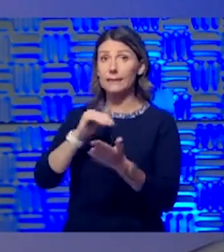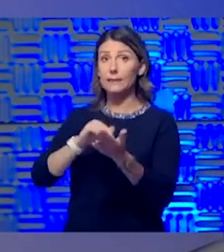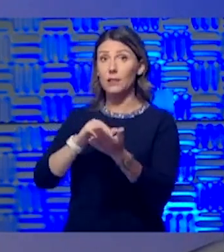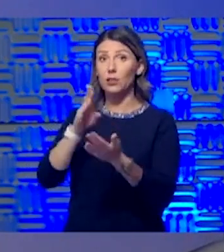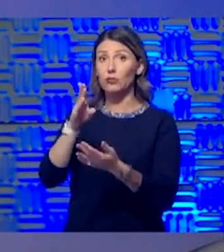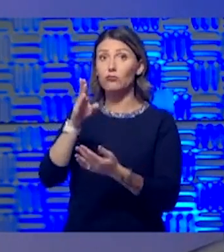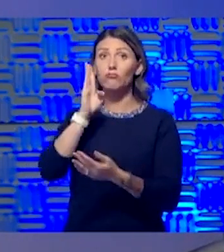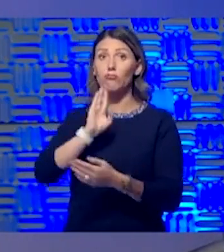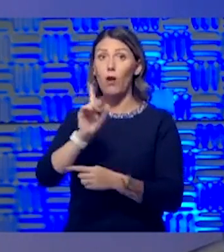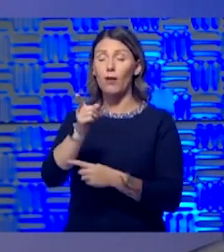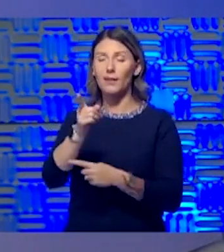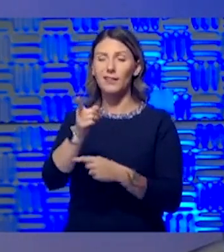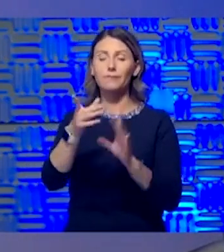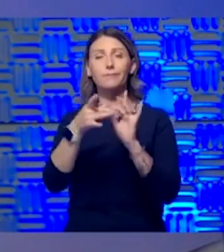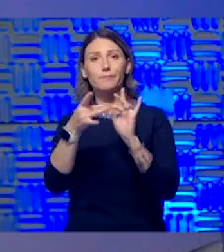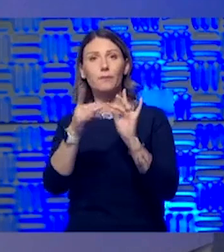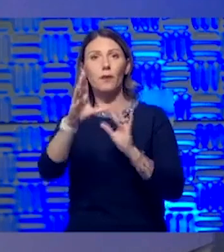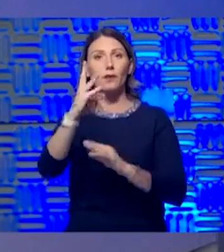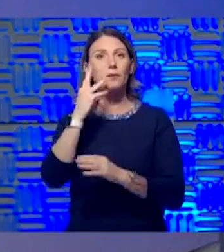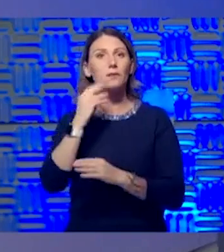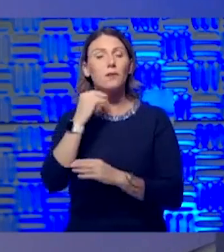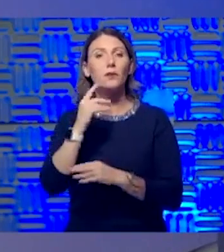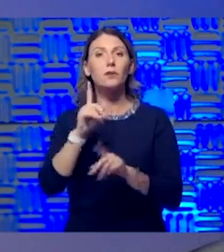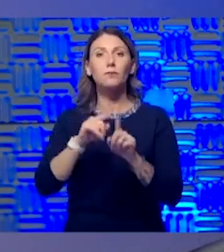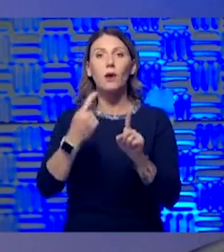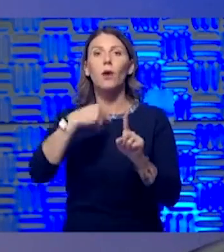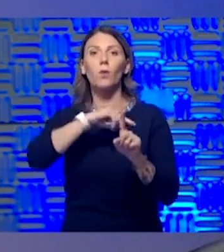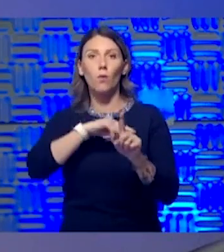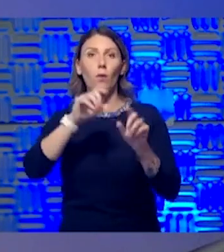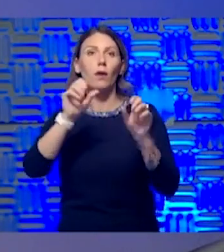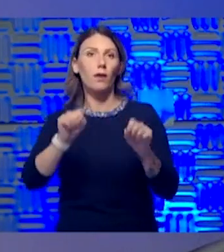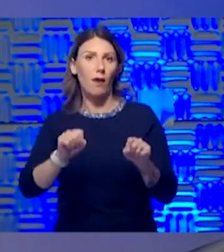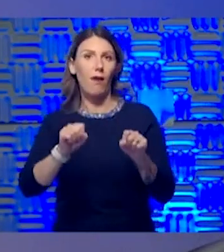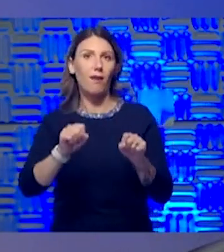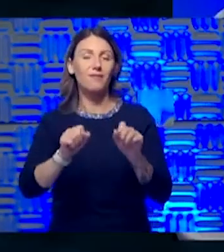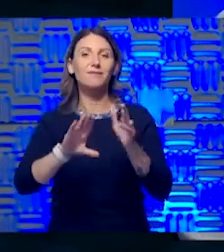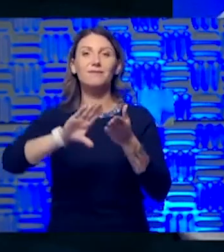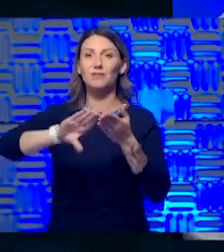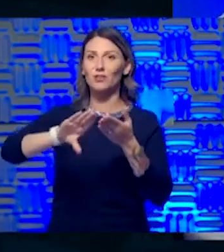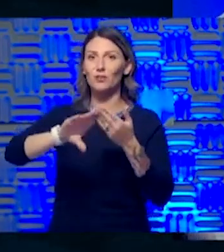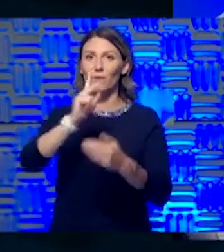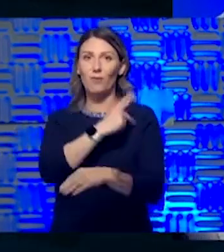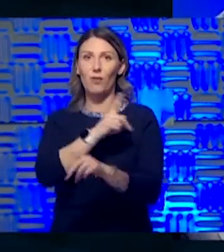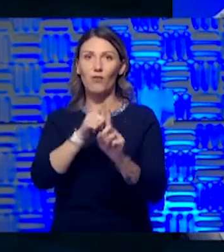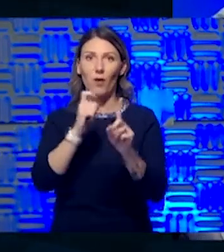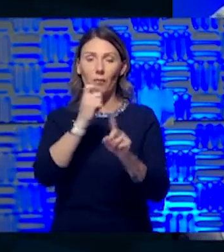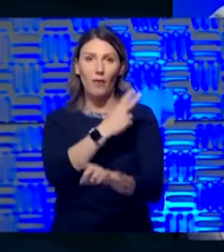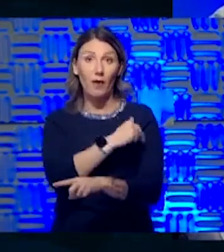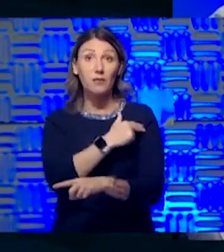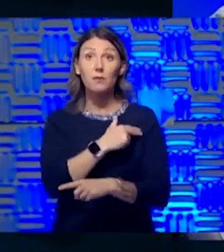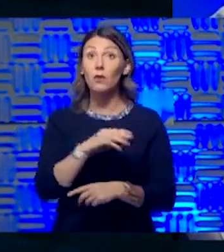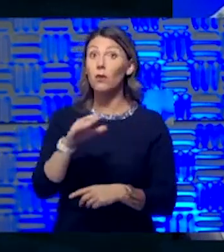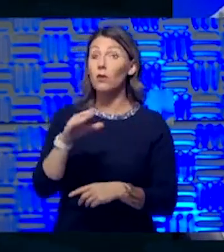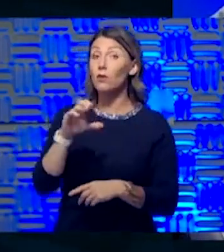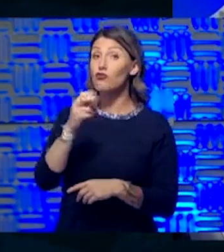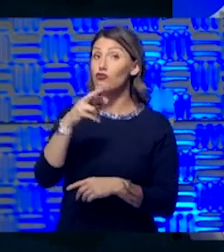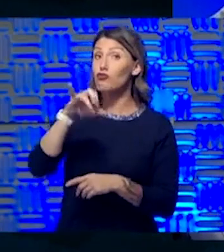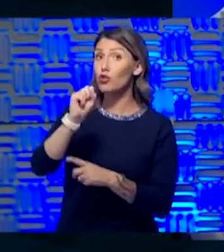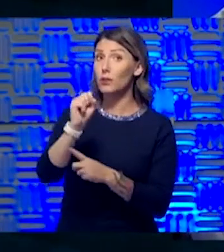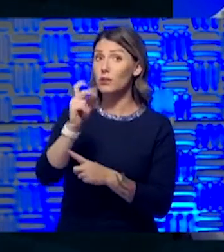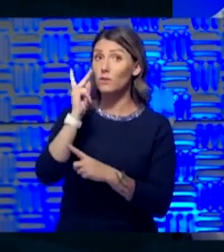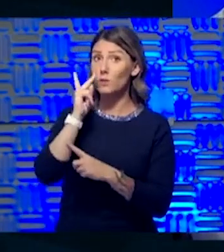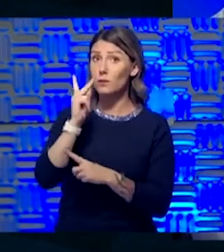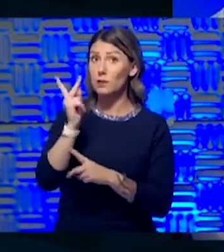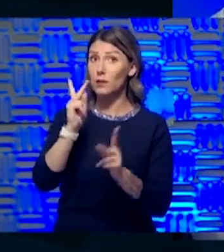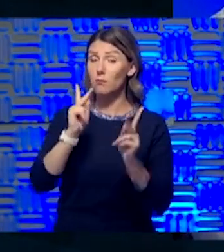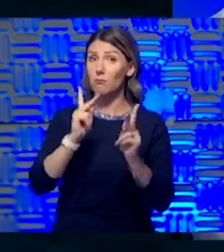his experiences, we have been able to get those patients out of the hospital. Chris, thoughts about that? And have you seen some folks come up, bounce